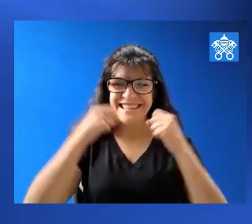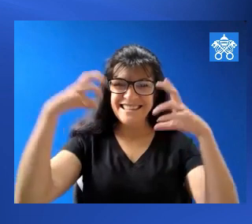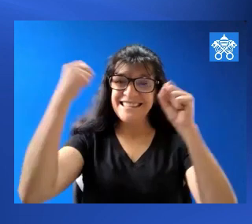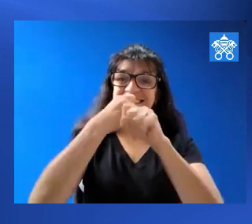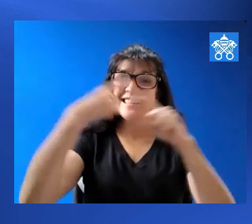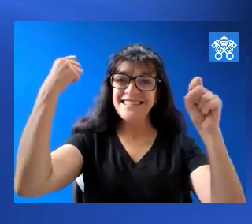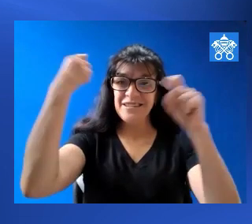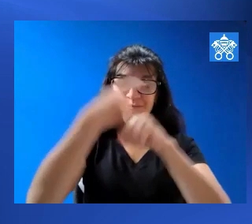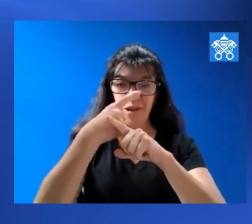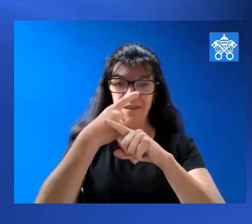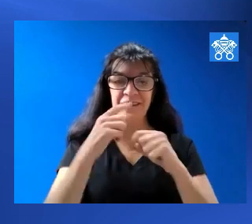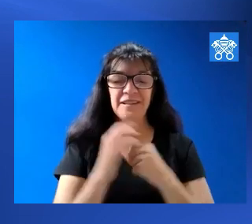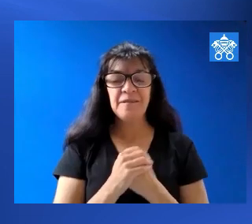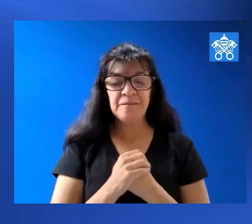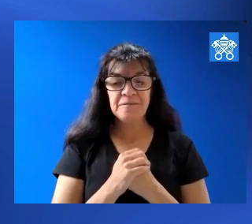Brothers and sisters,